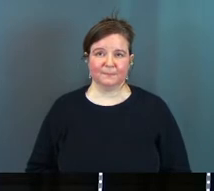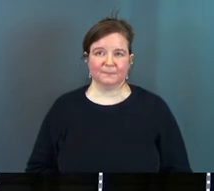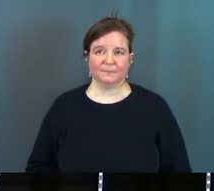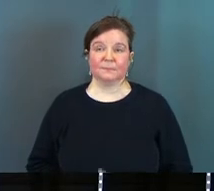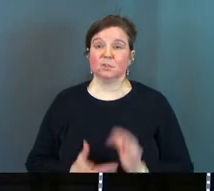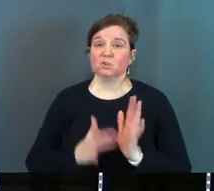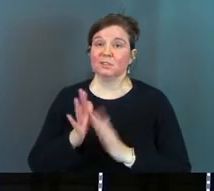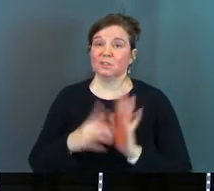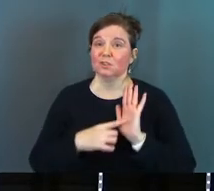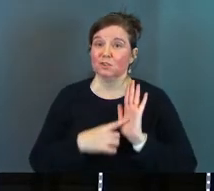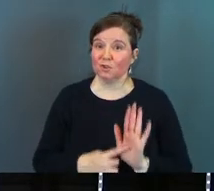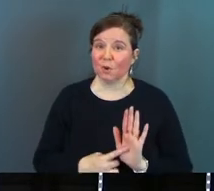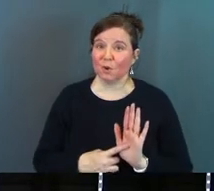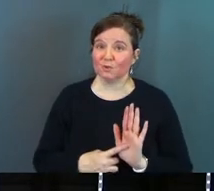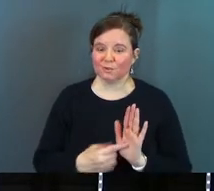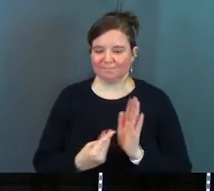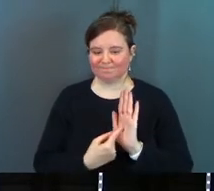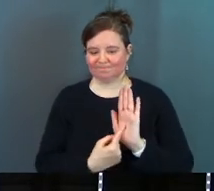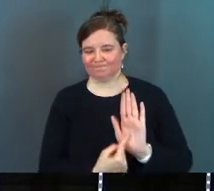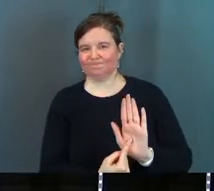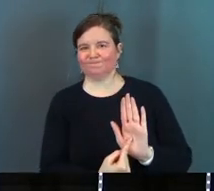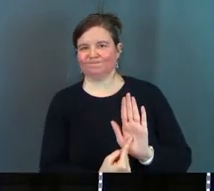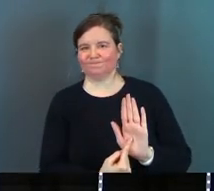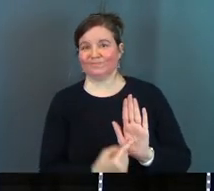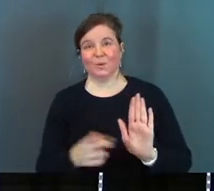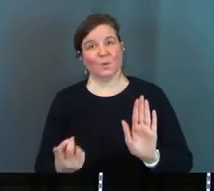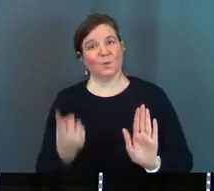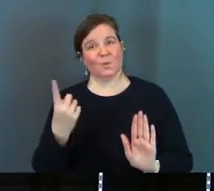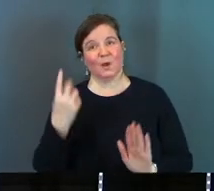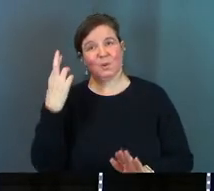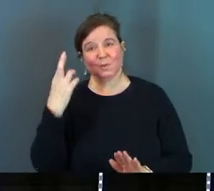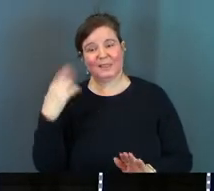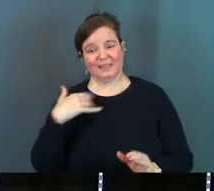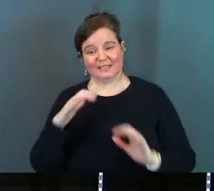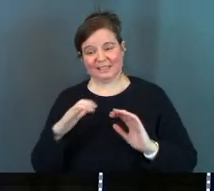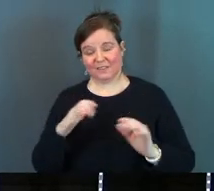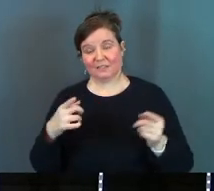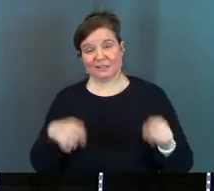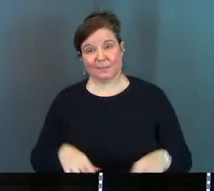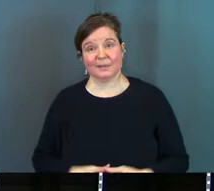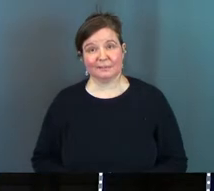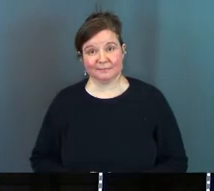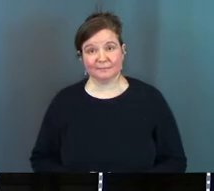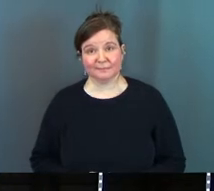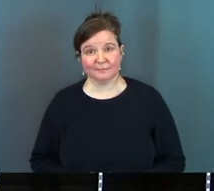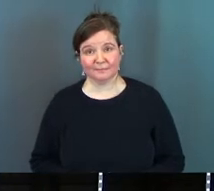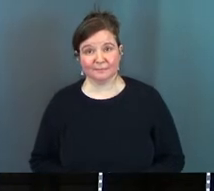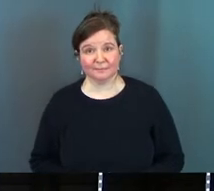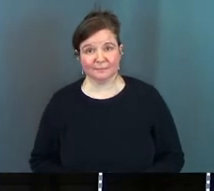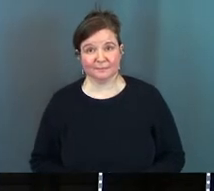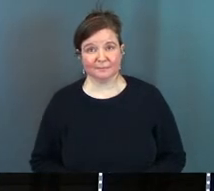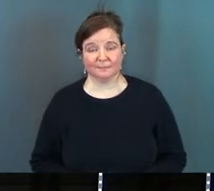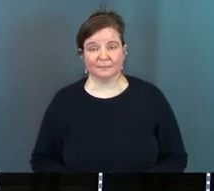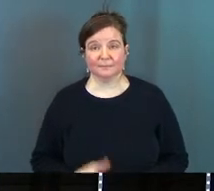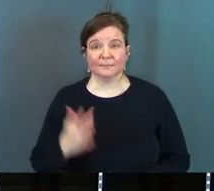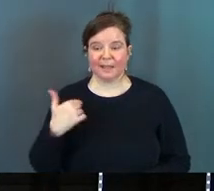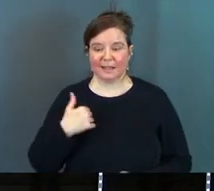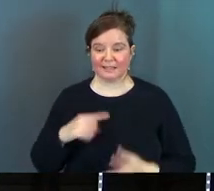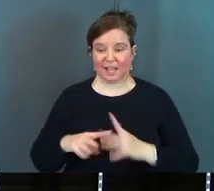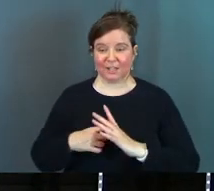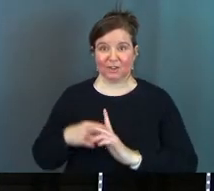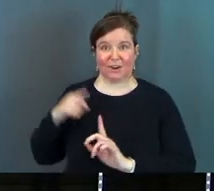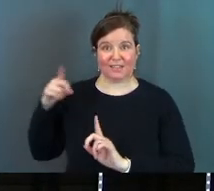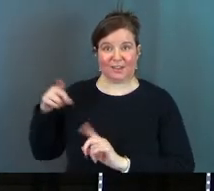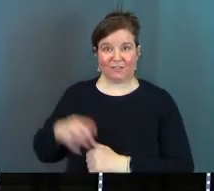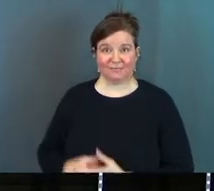so Jesus shows you his cards says there's only one reason this conversation is even happening right now because I started